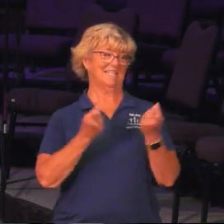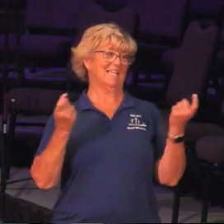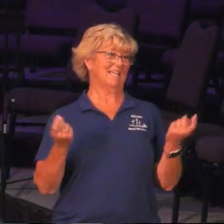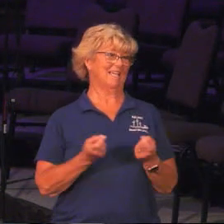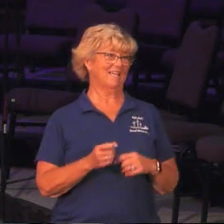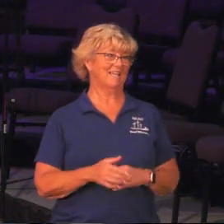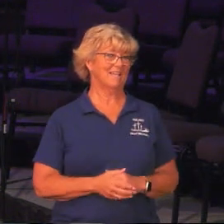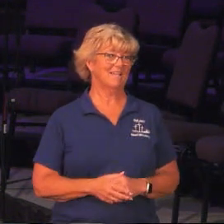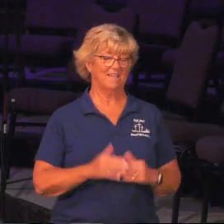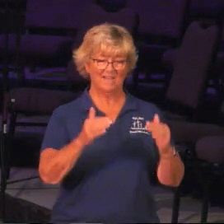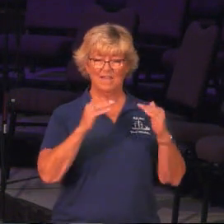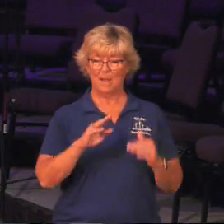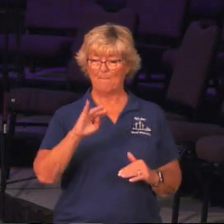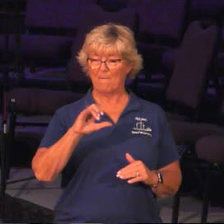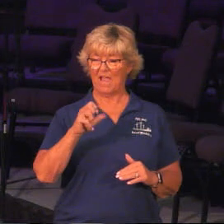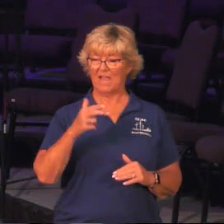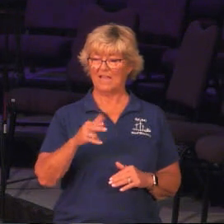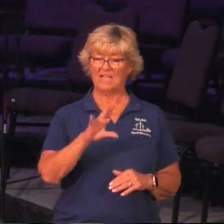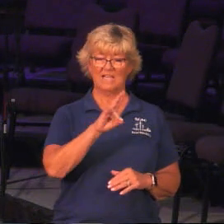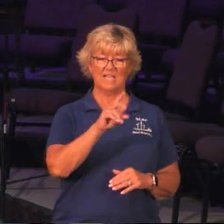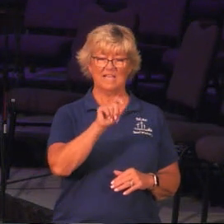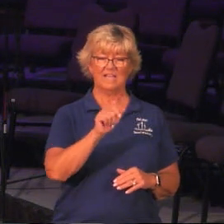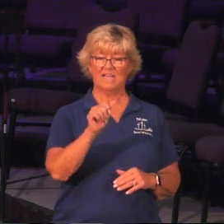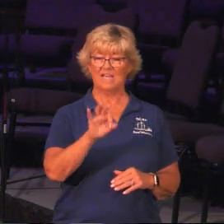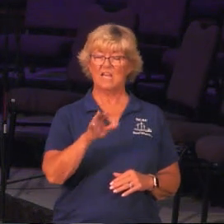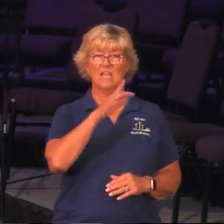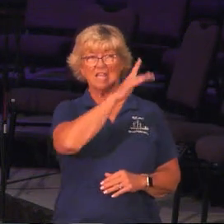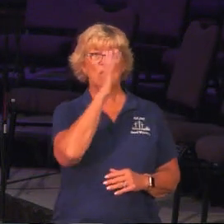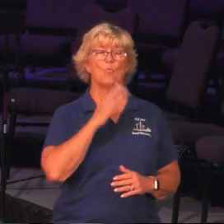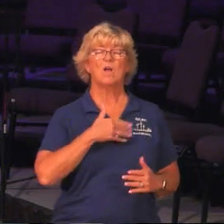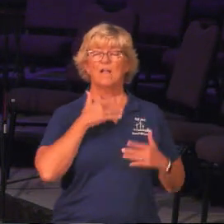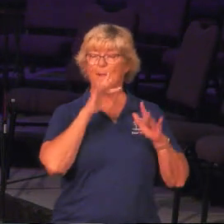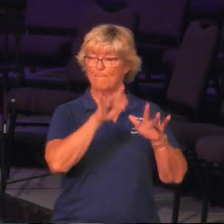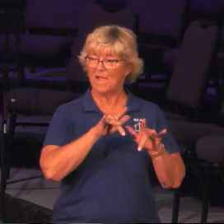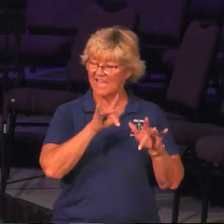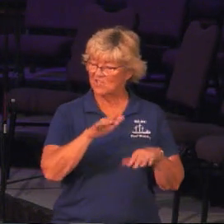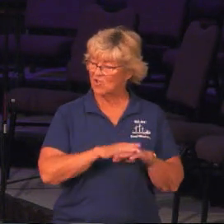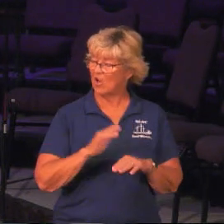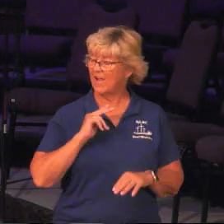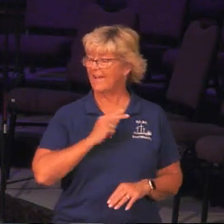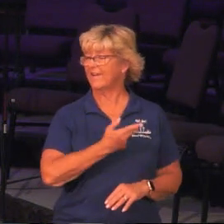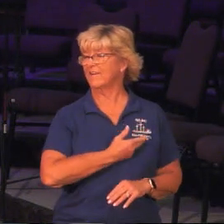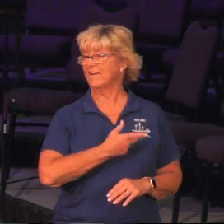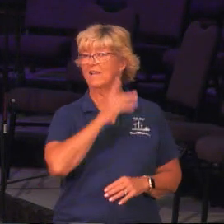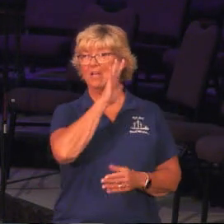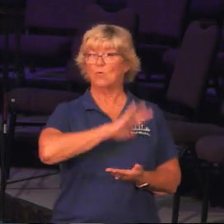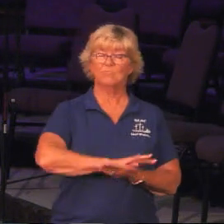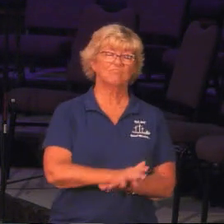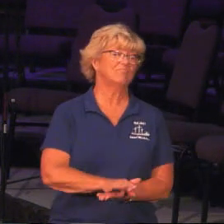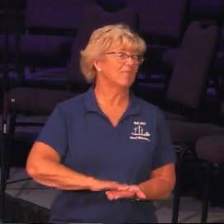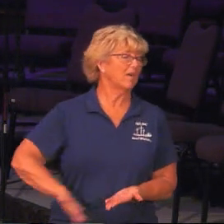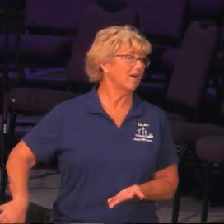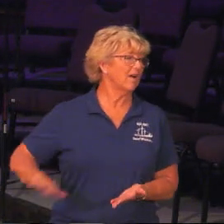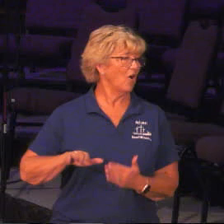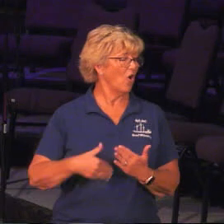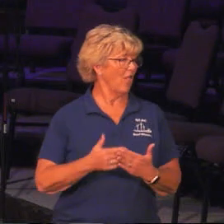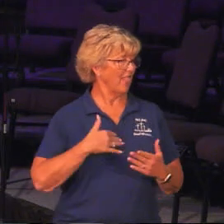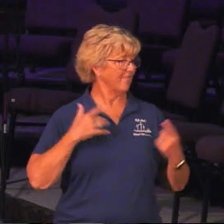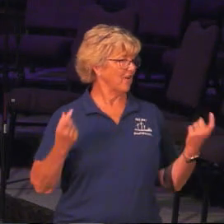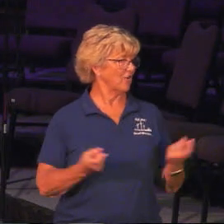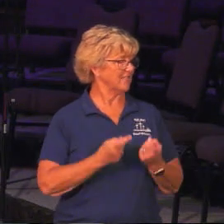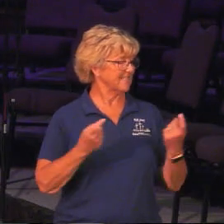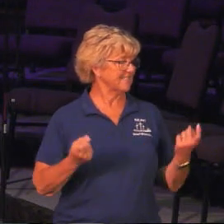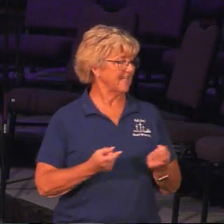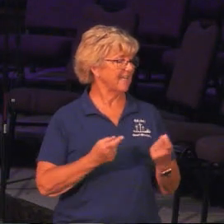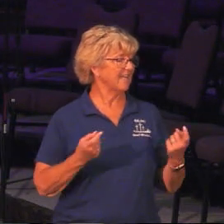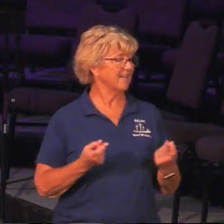Or Micah 7, 19 says, will again have compassion on us. You will tread our sins underfoot and hurl all of our iniquities